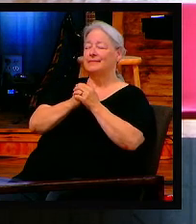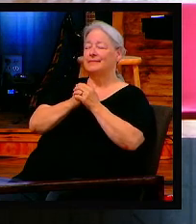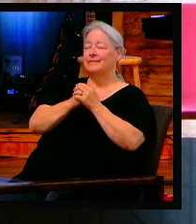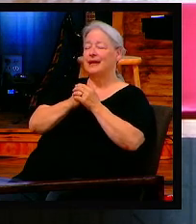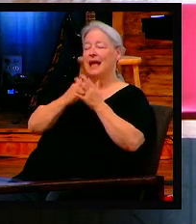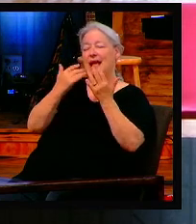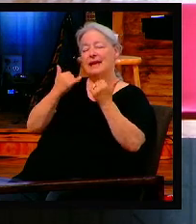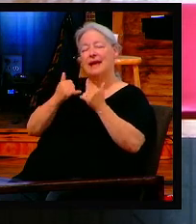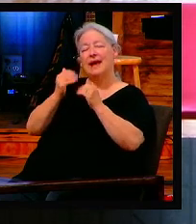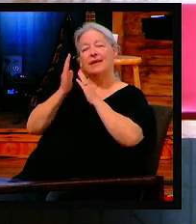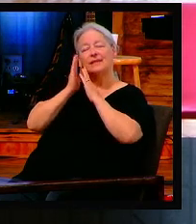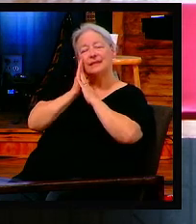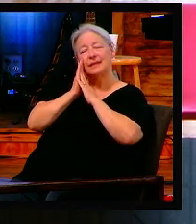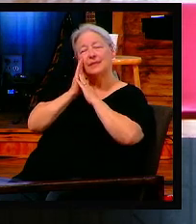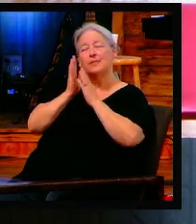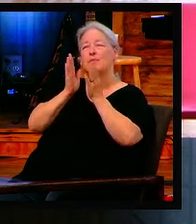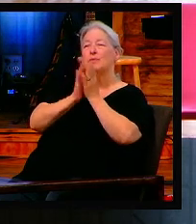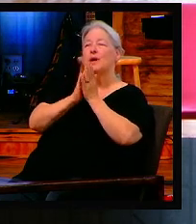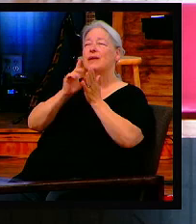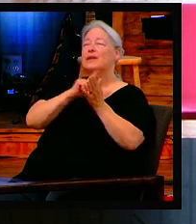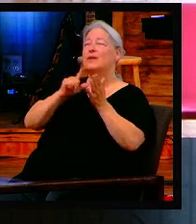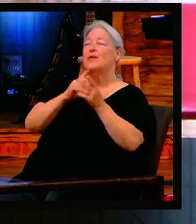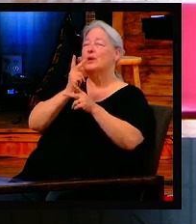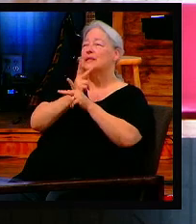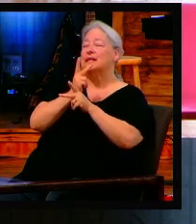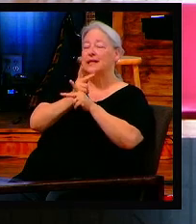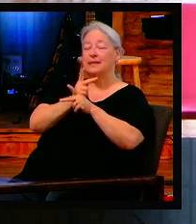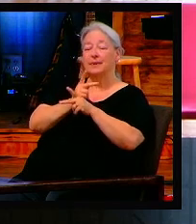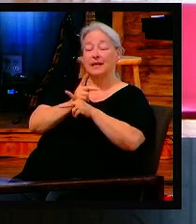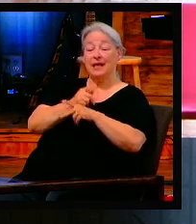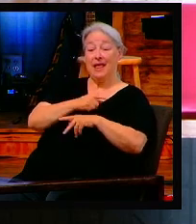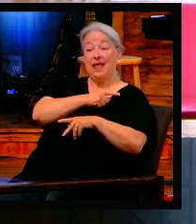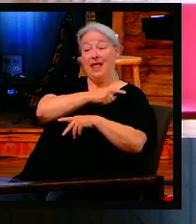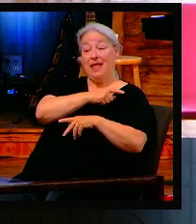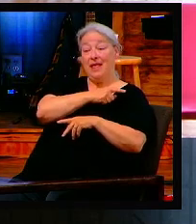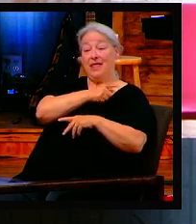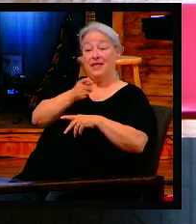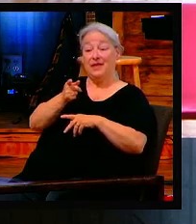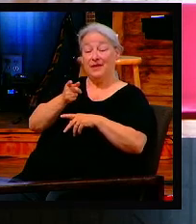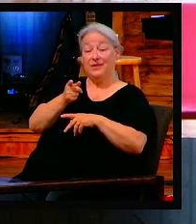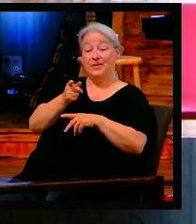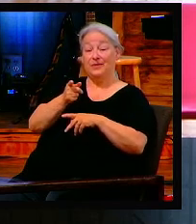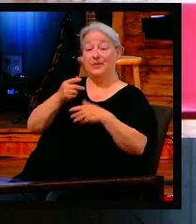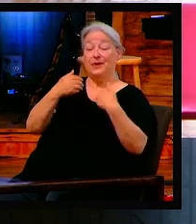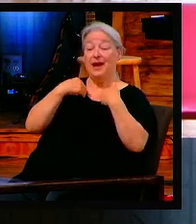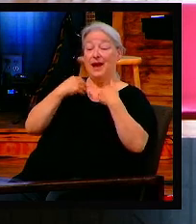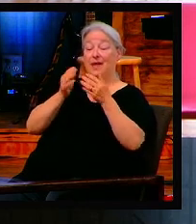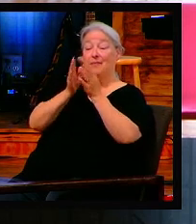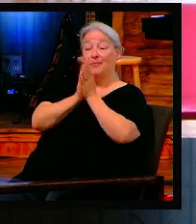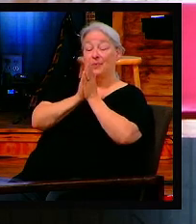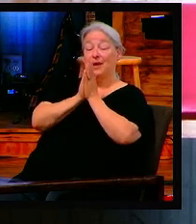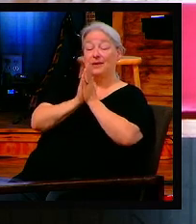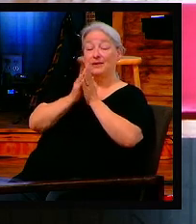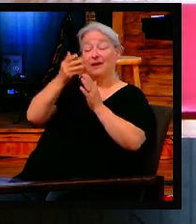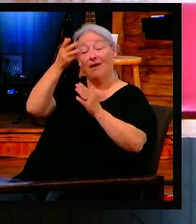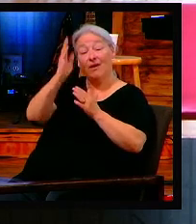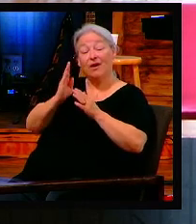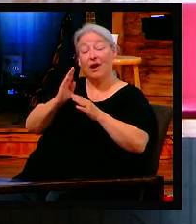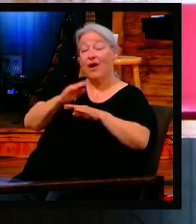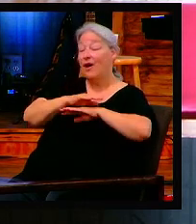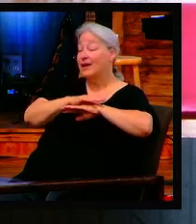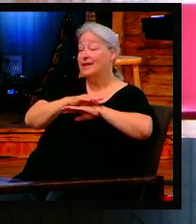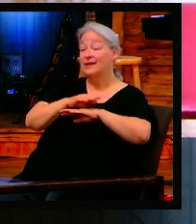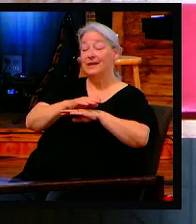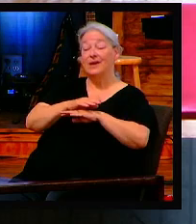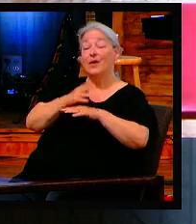us to stop there. Do you realize there's prayers that God wants you to say that you don't even know yet? Come on, this can get really good.